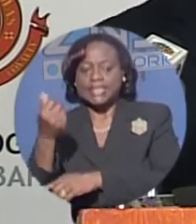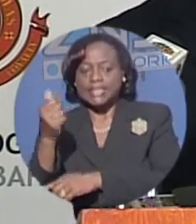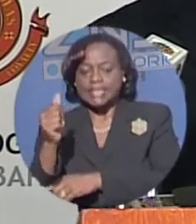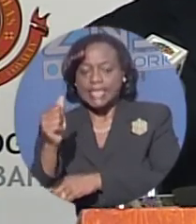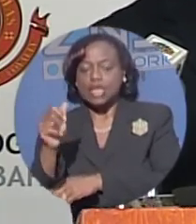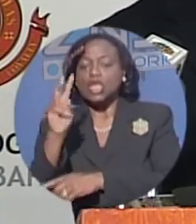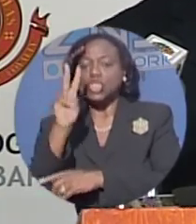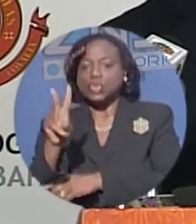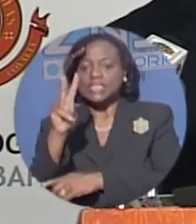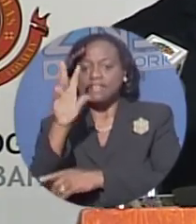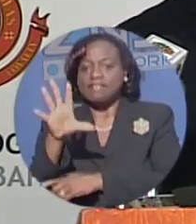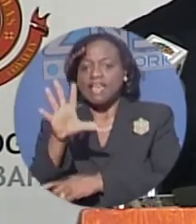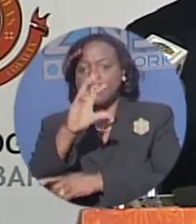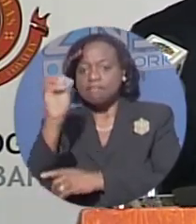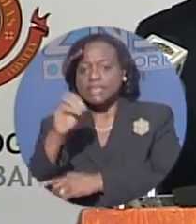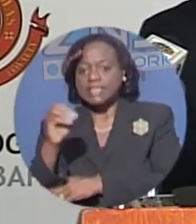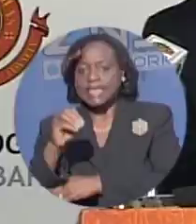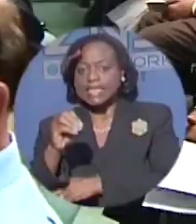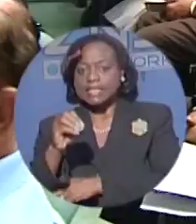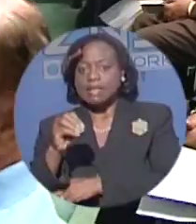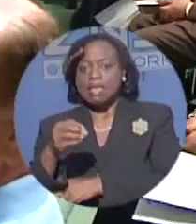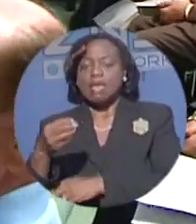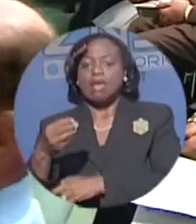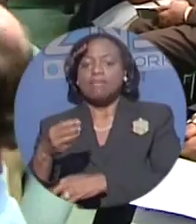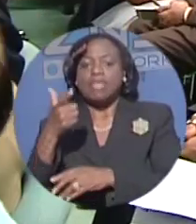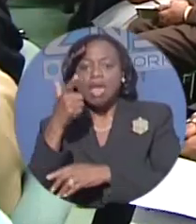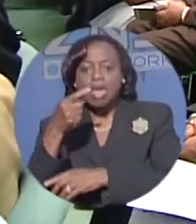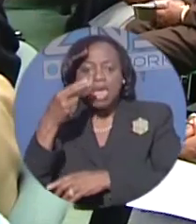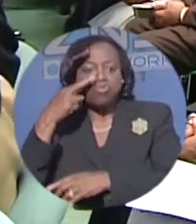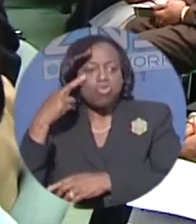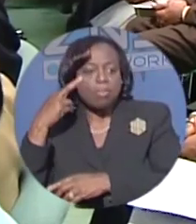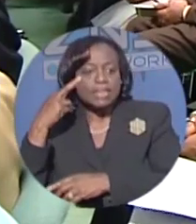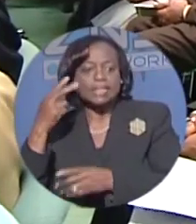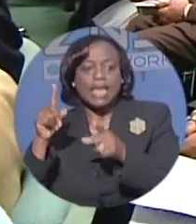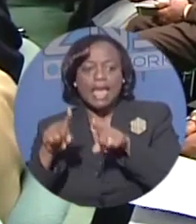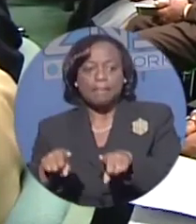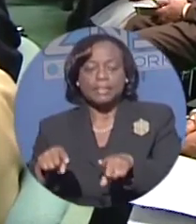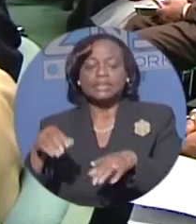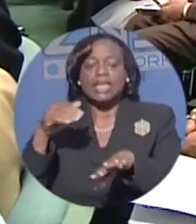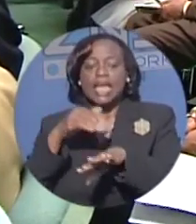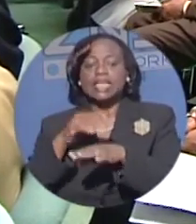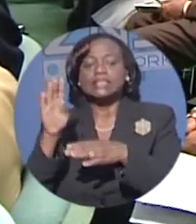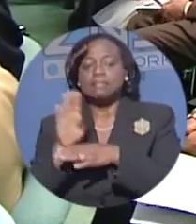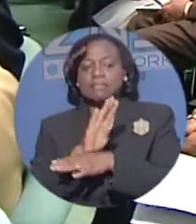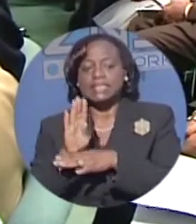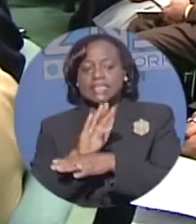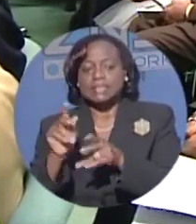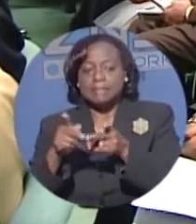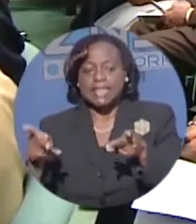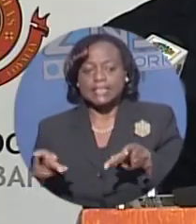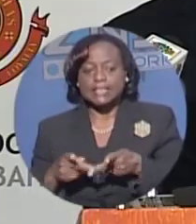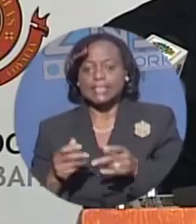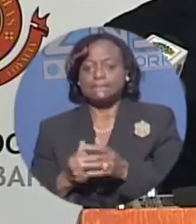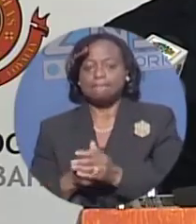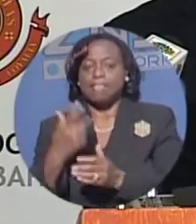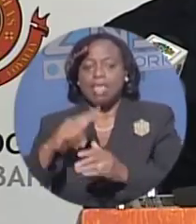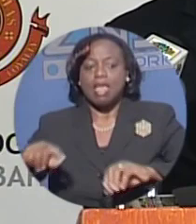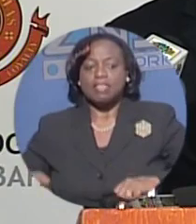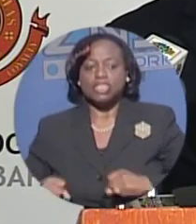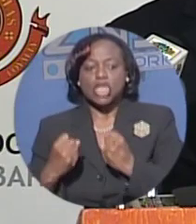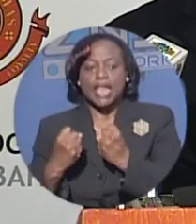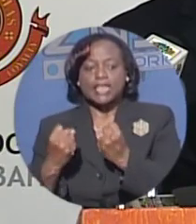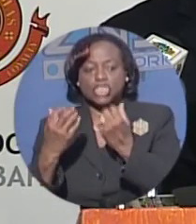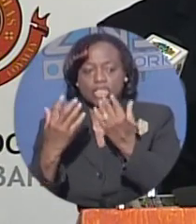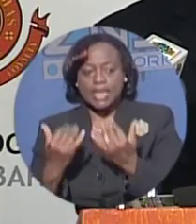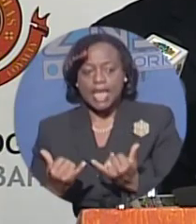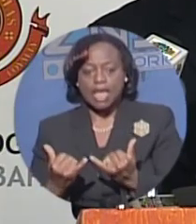of the total armed robberies in this division occurred at business establishments. The challenge, now,